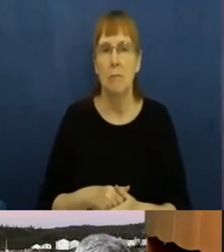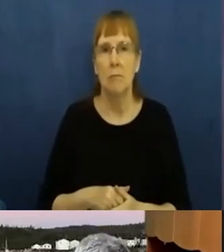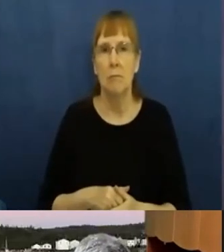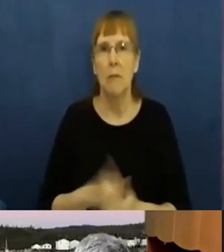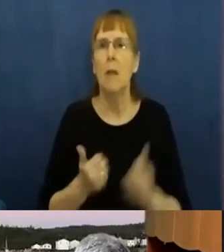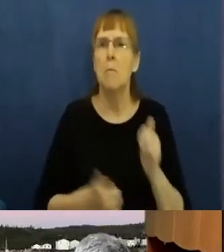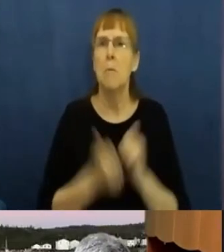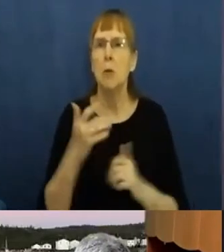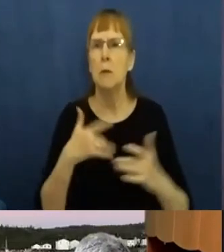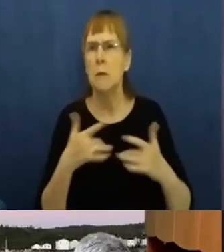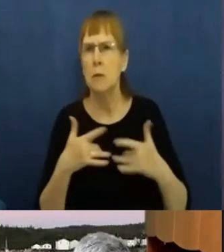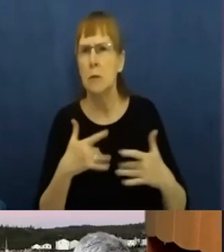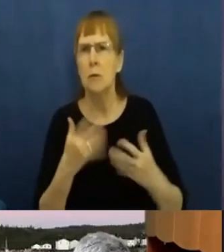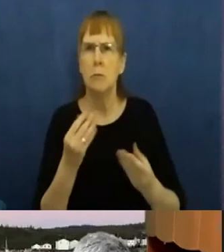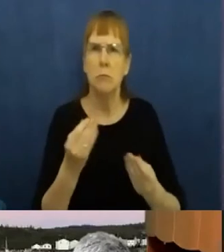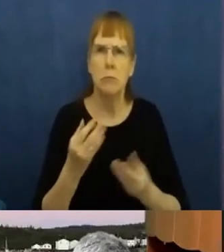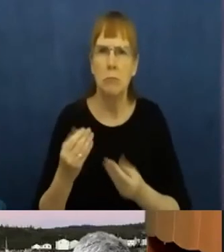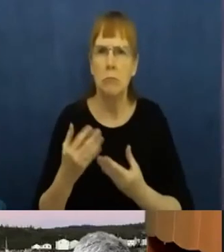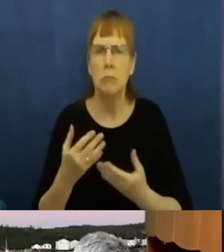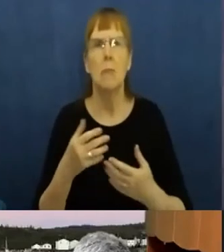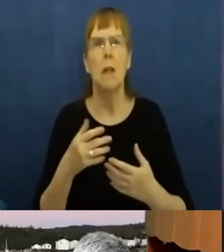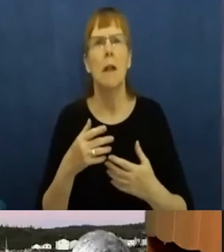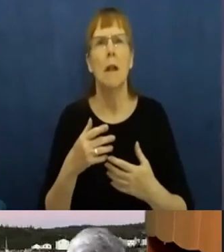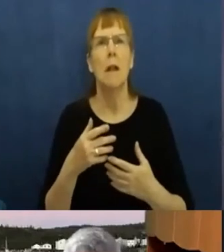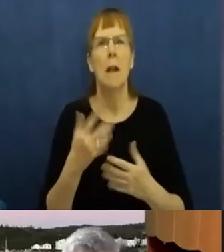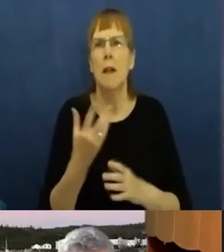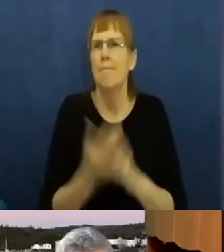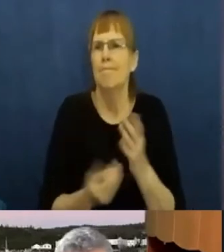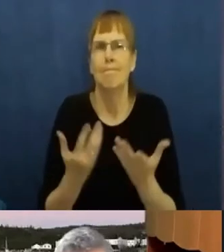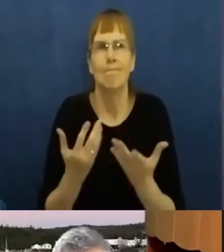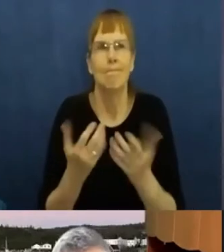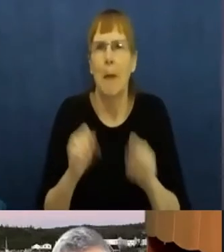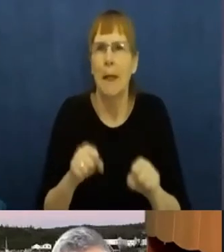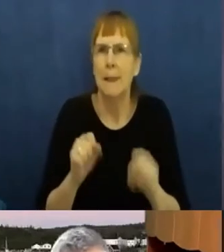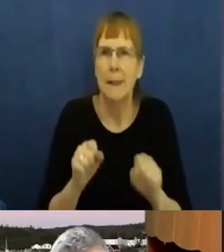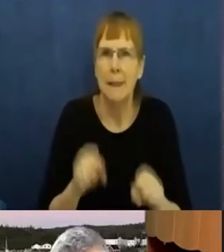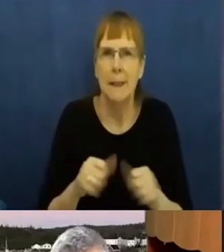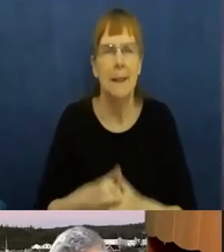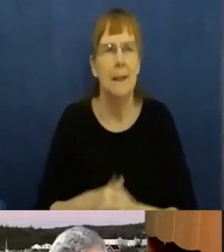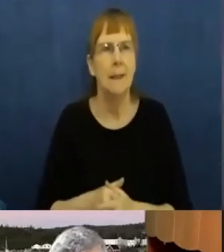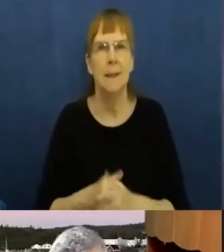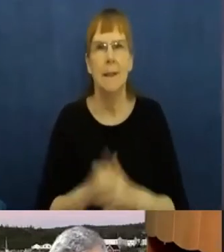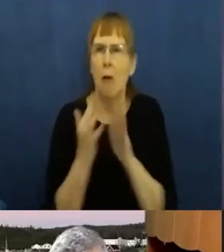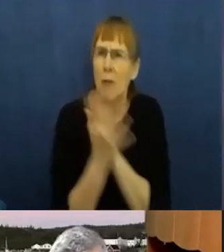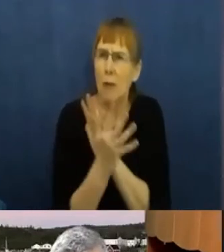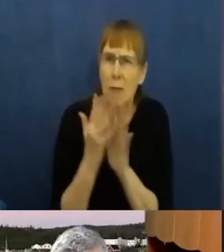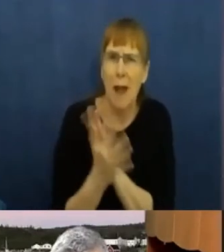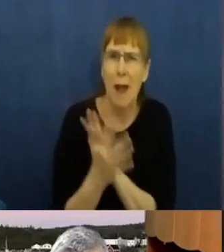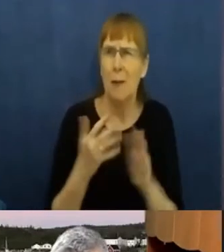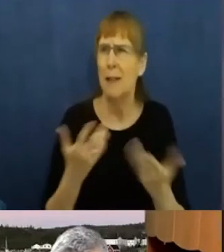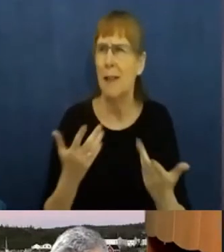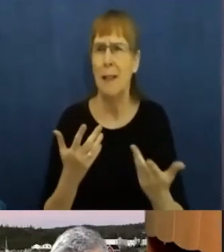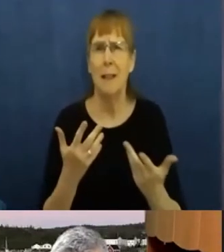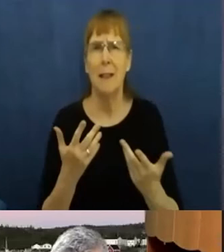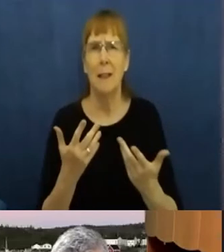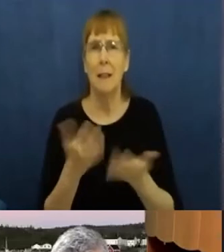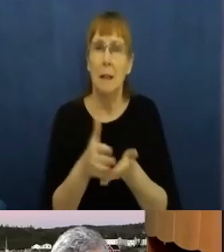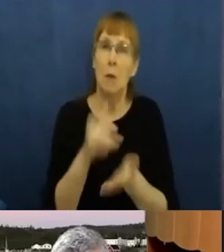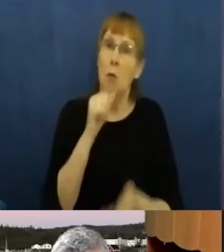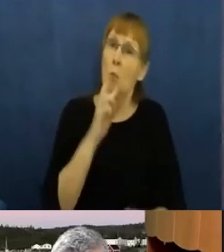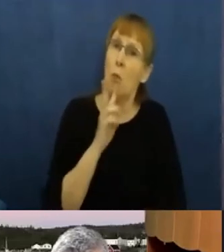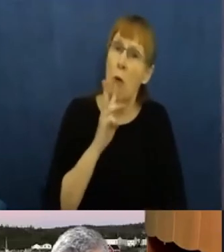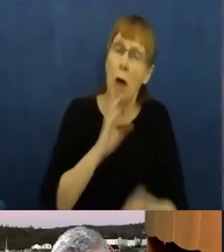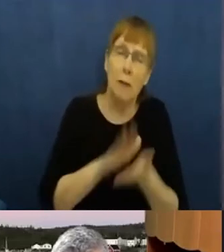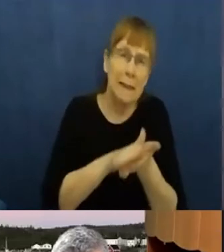when you've got overcrowded facilities, clean water, access to health services. I